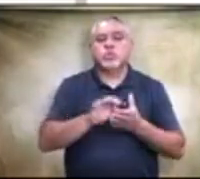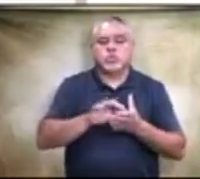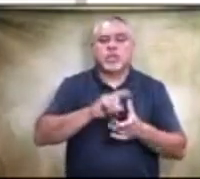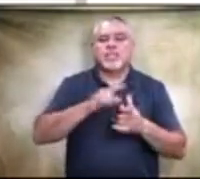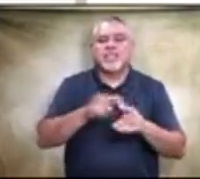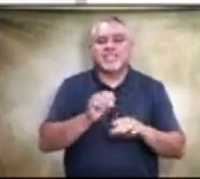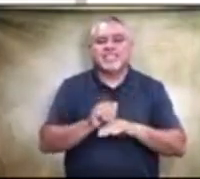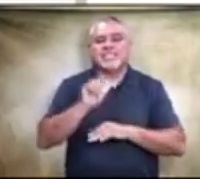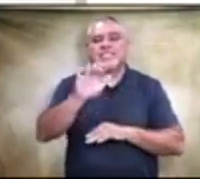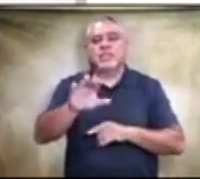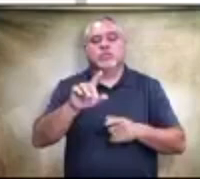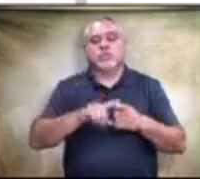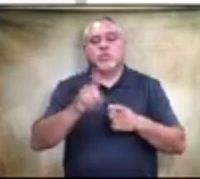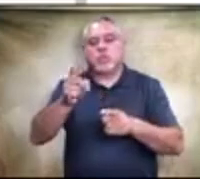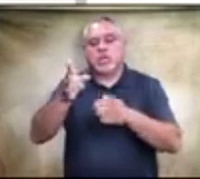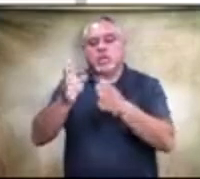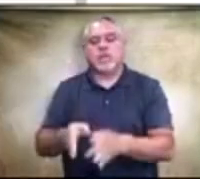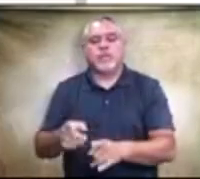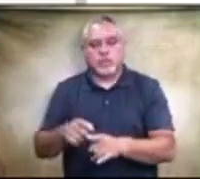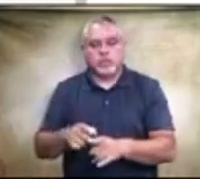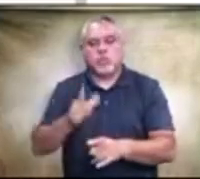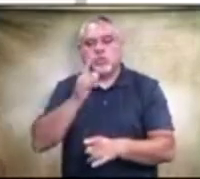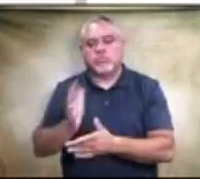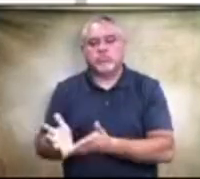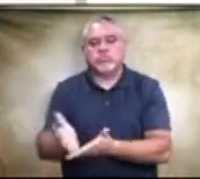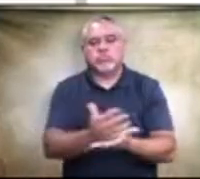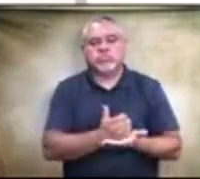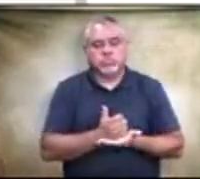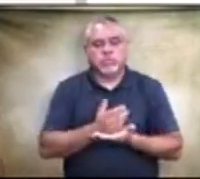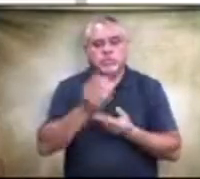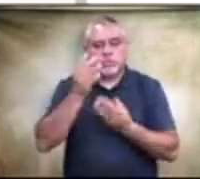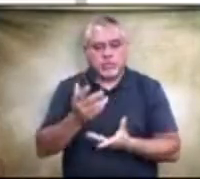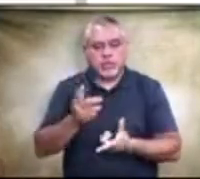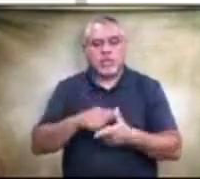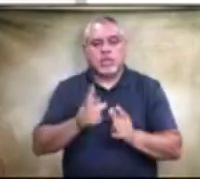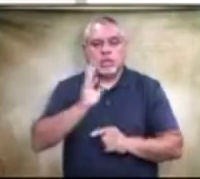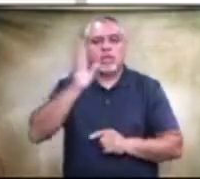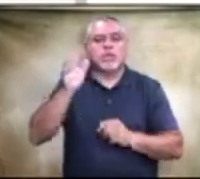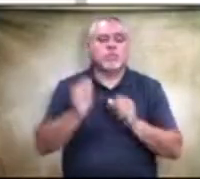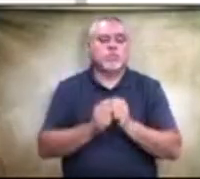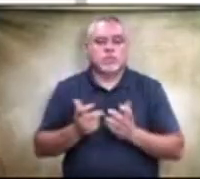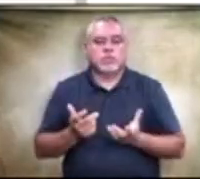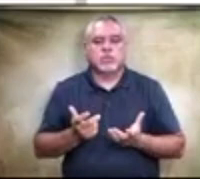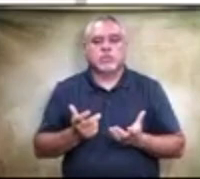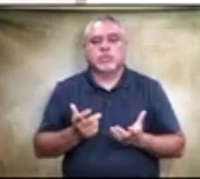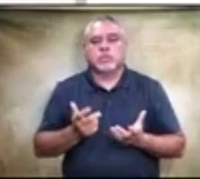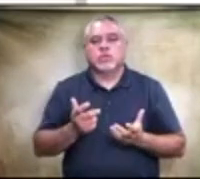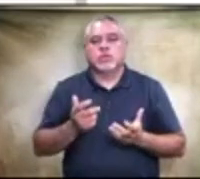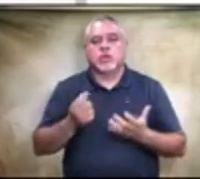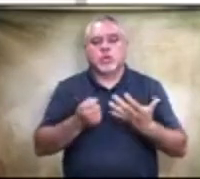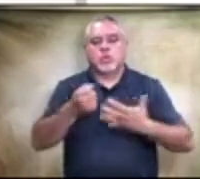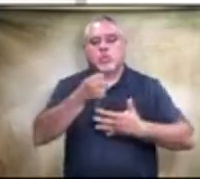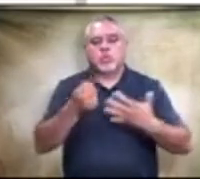one individual who compiles them and comes up with a ranking score based